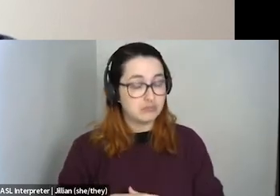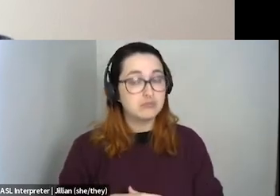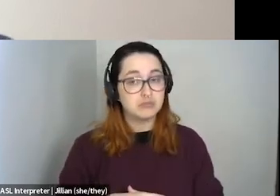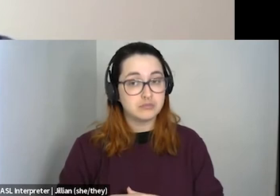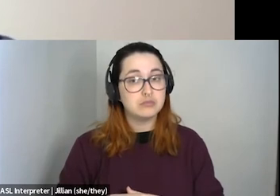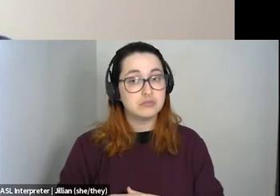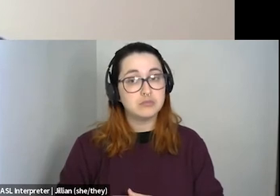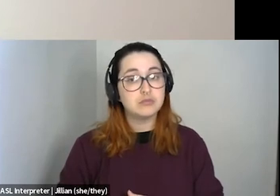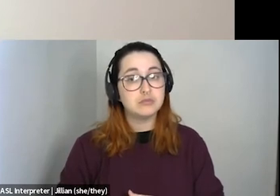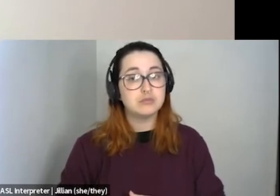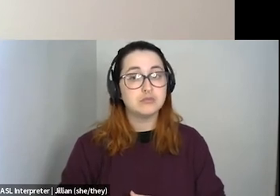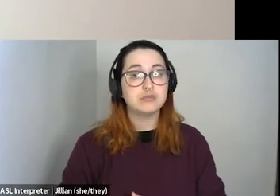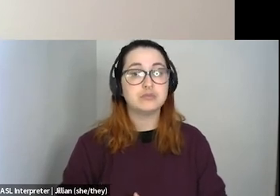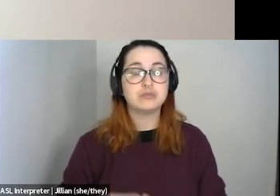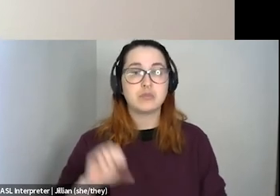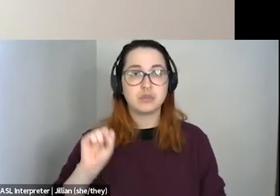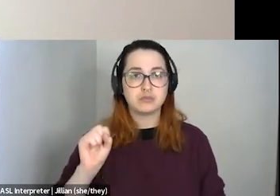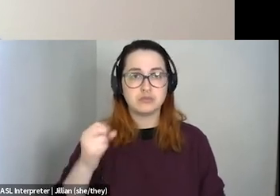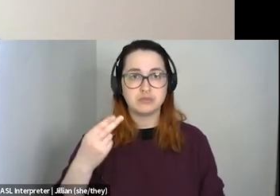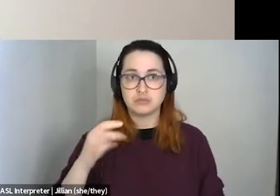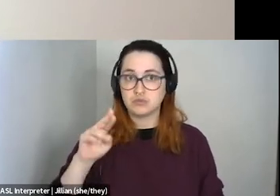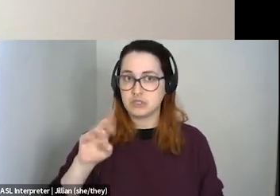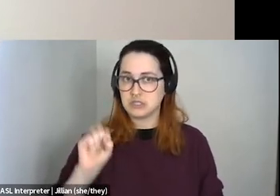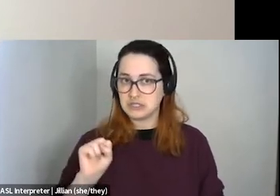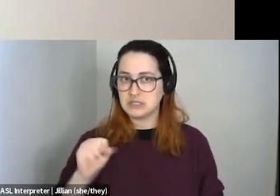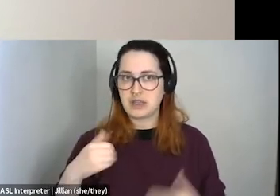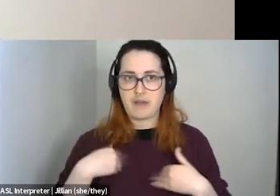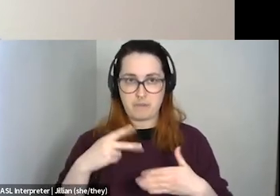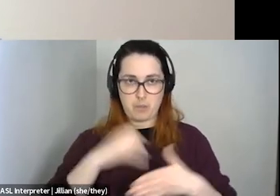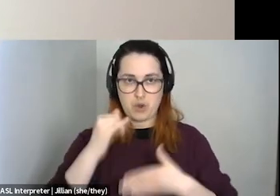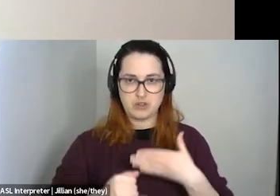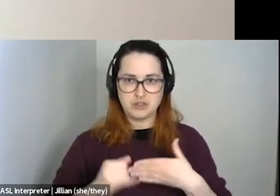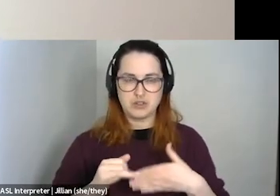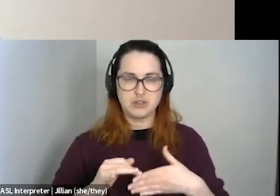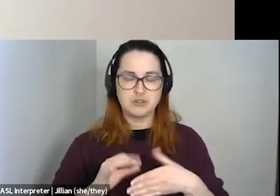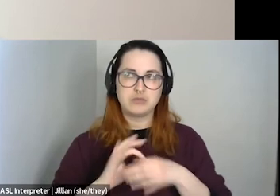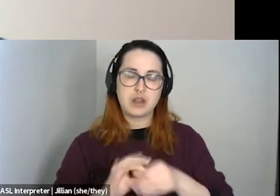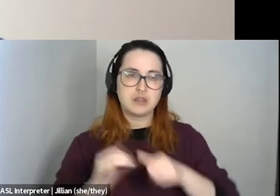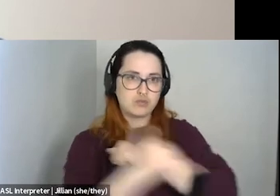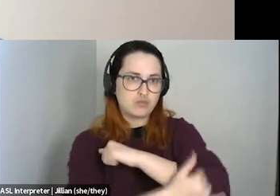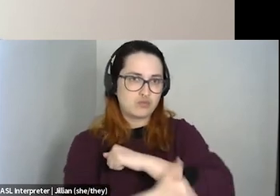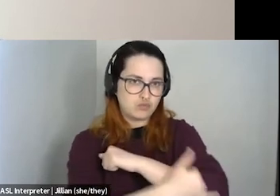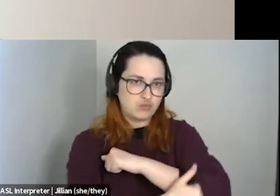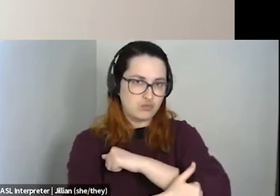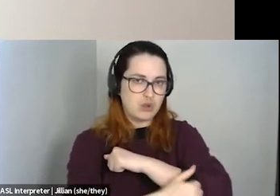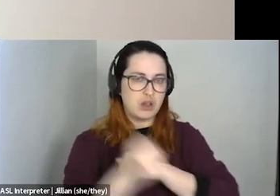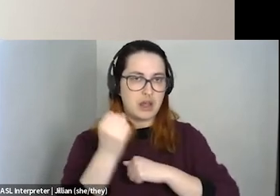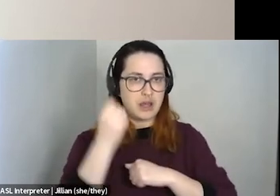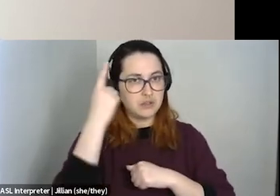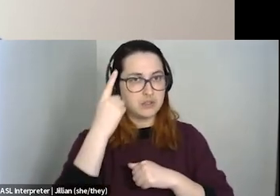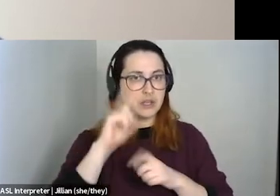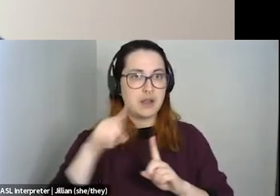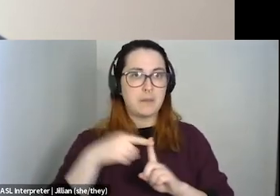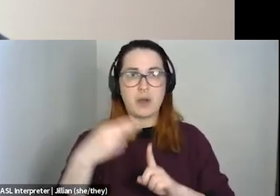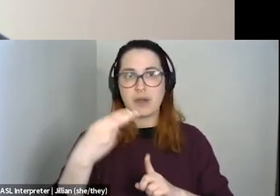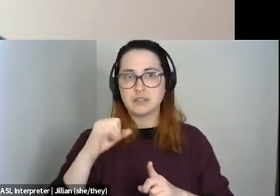and Shins has a project right now around, um, rural understandings, not just rural, but there is a focus on rural understandings of HIV prevention.